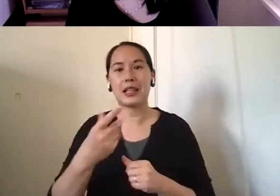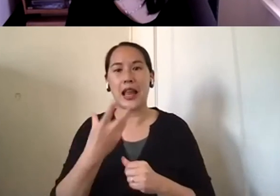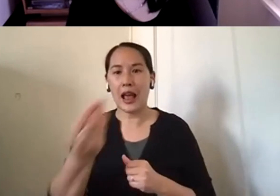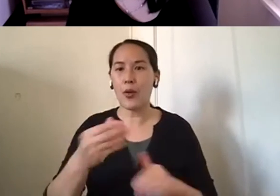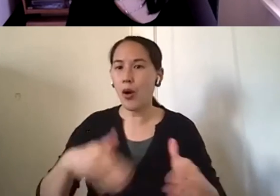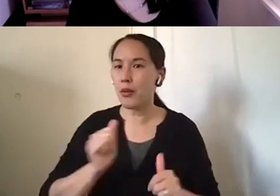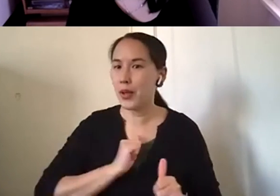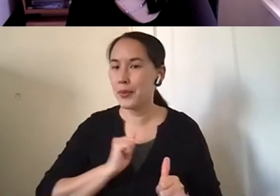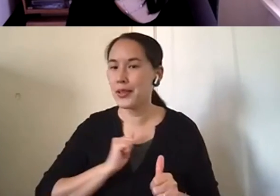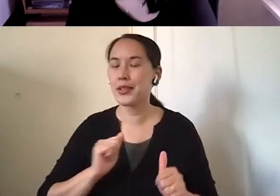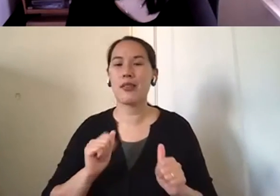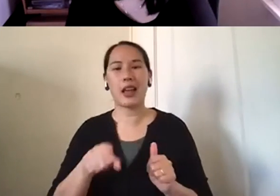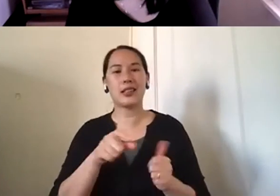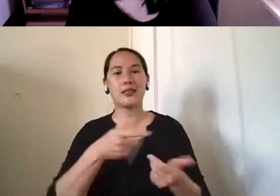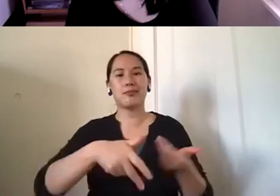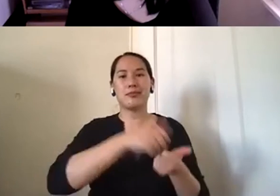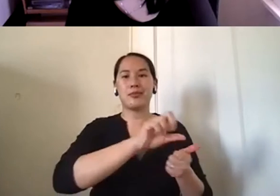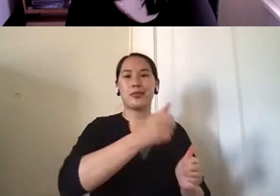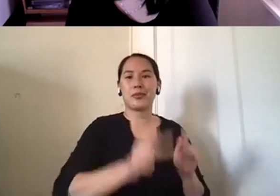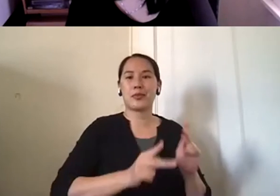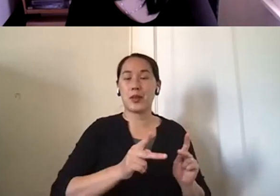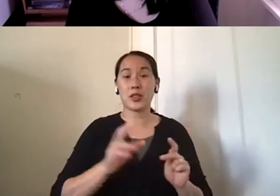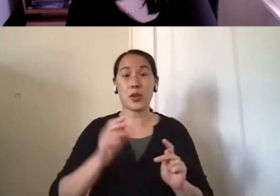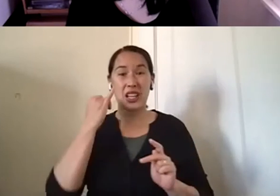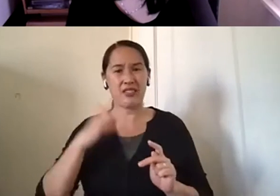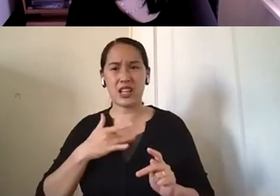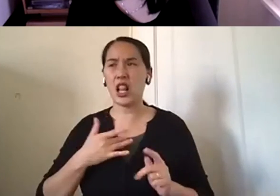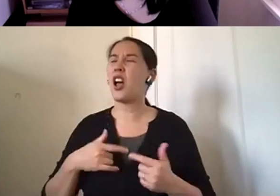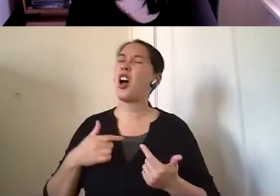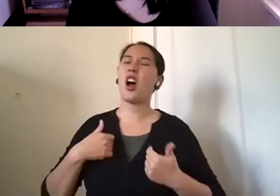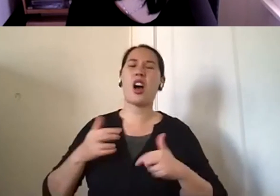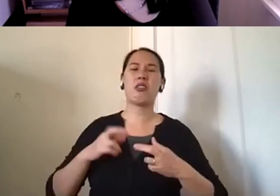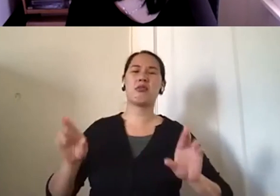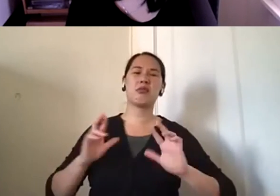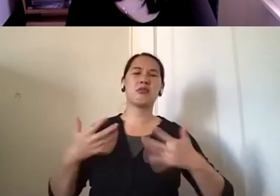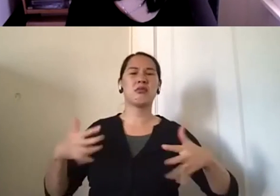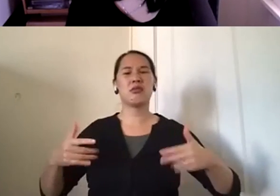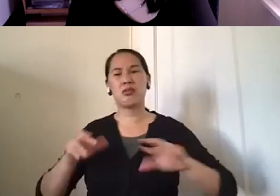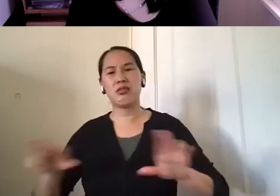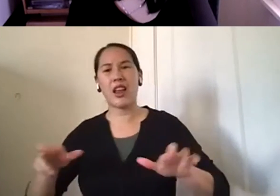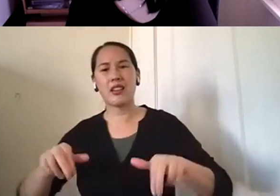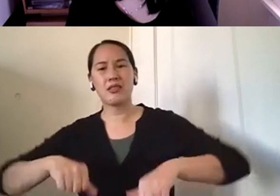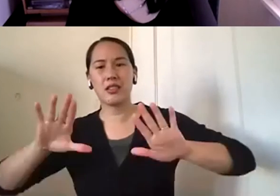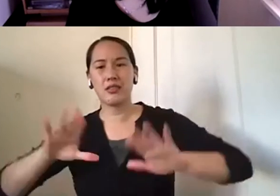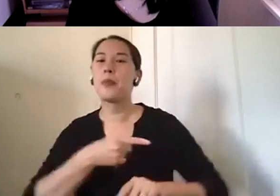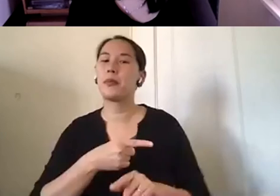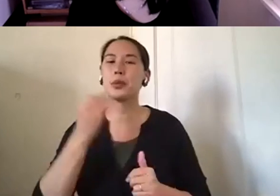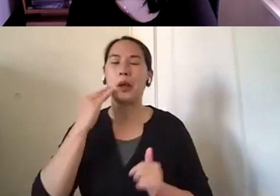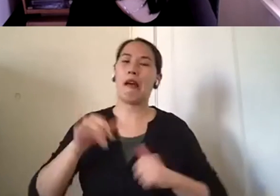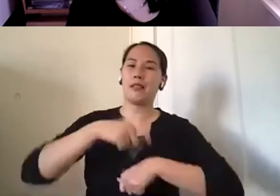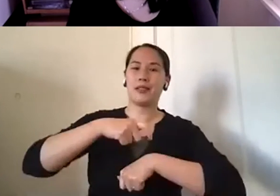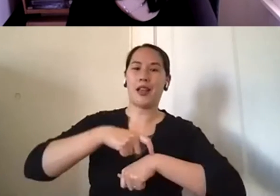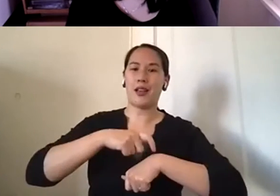for walks more often or connect with other people. So she used those as kind of triggers to self-check and, um, take care of herself better.